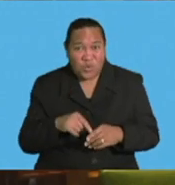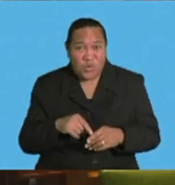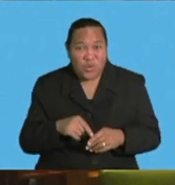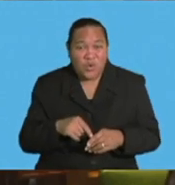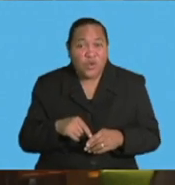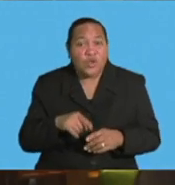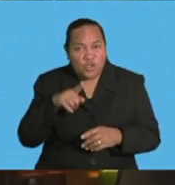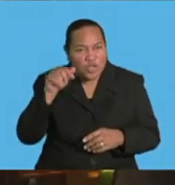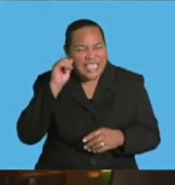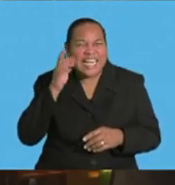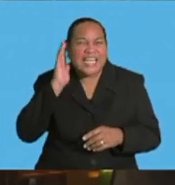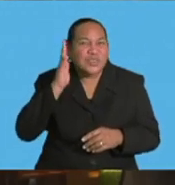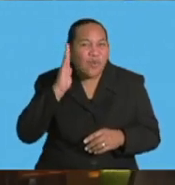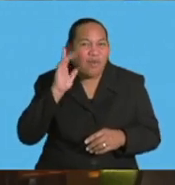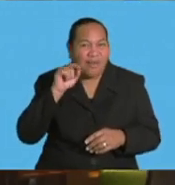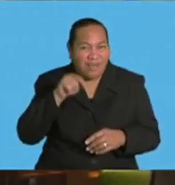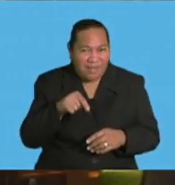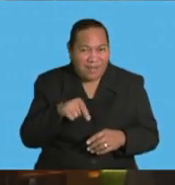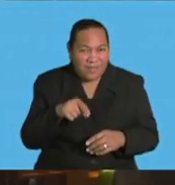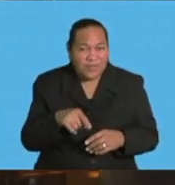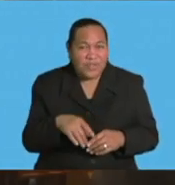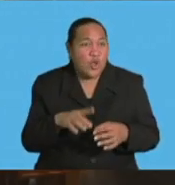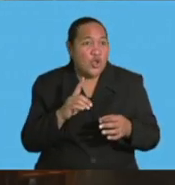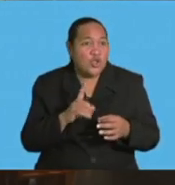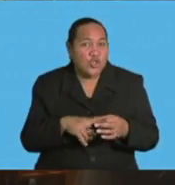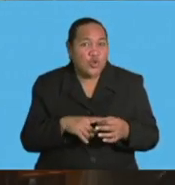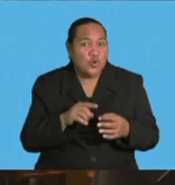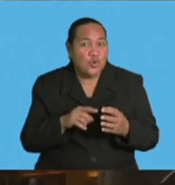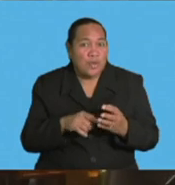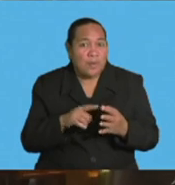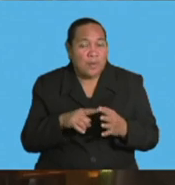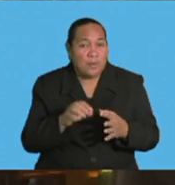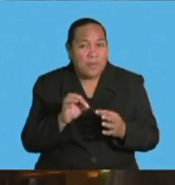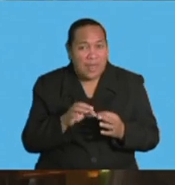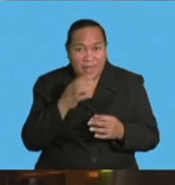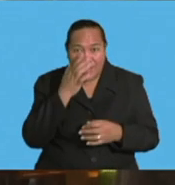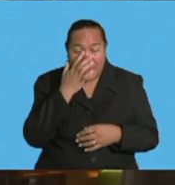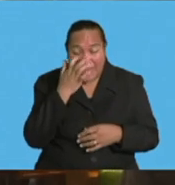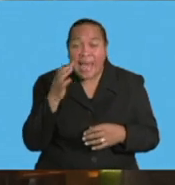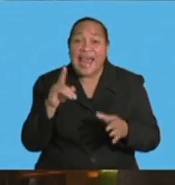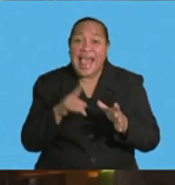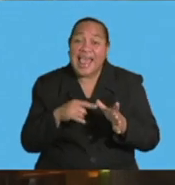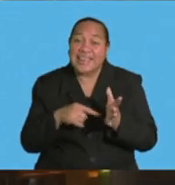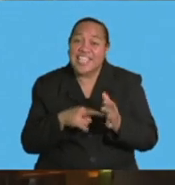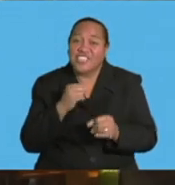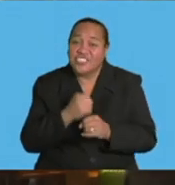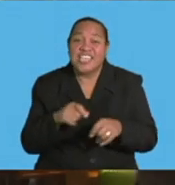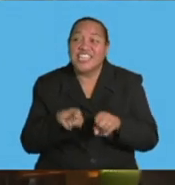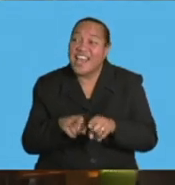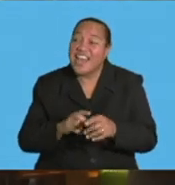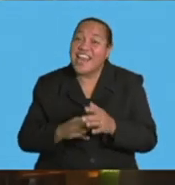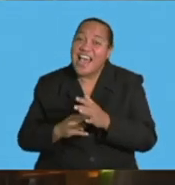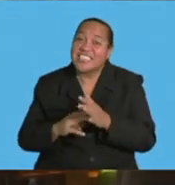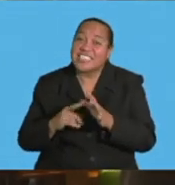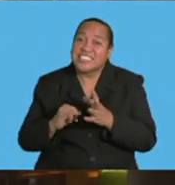You know what it's like at the then QEB and, of course, at ATG Nashinu, but this